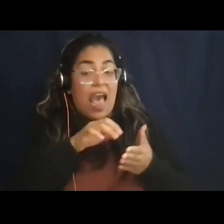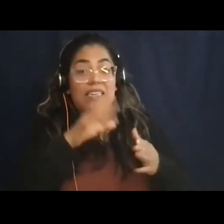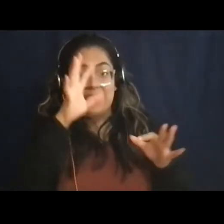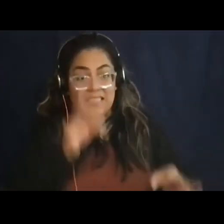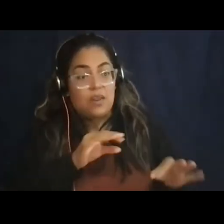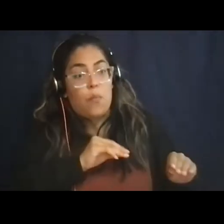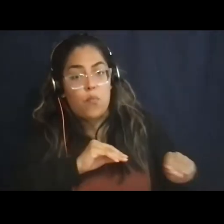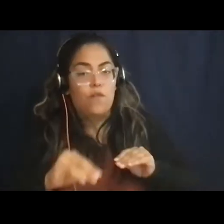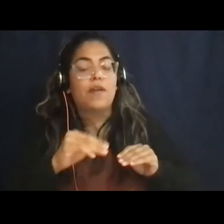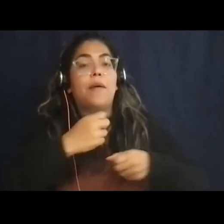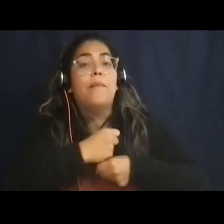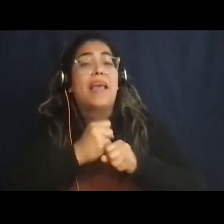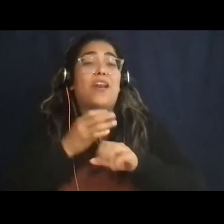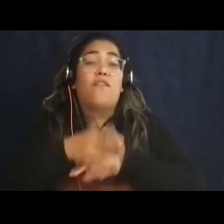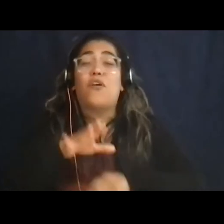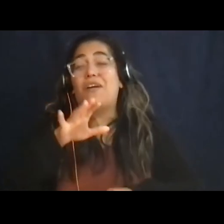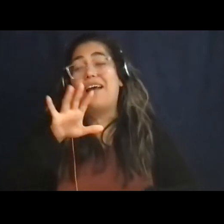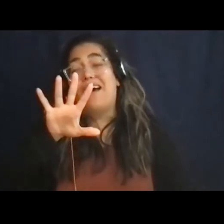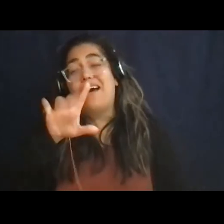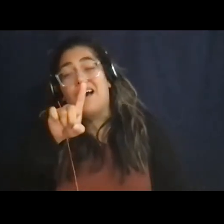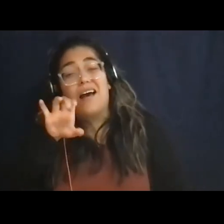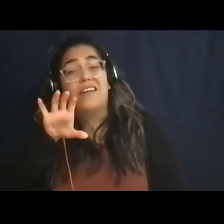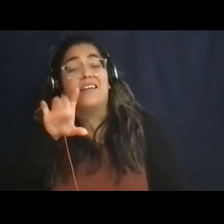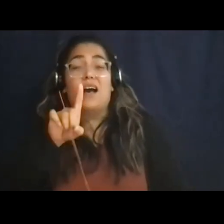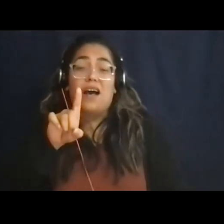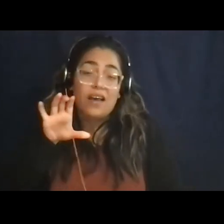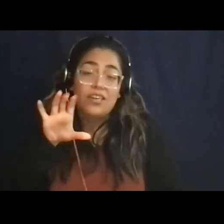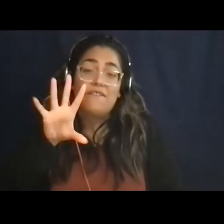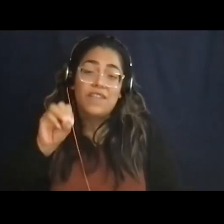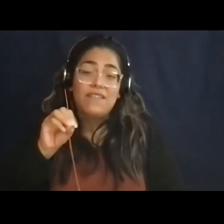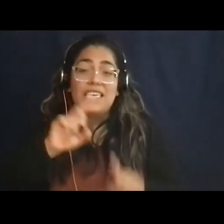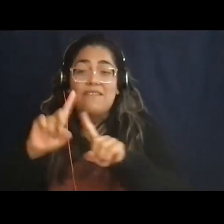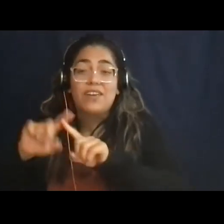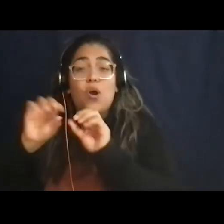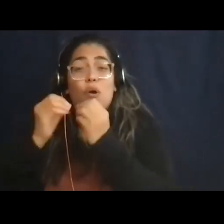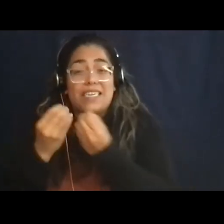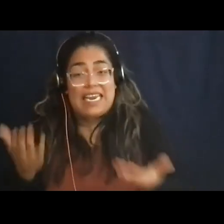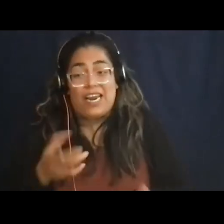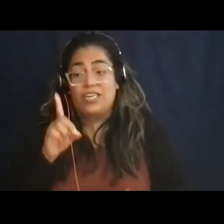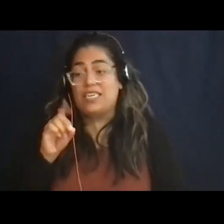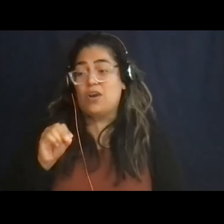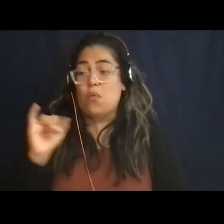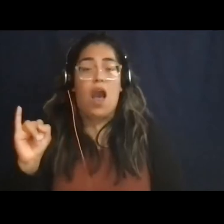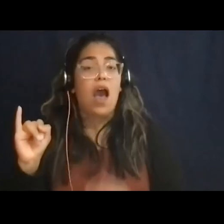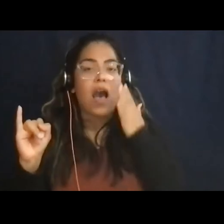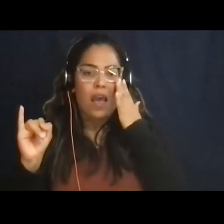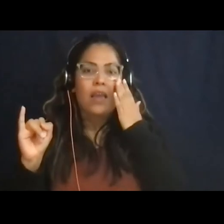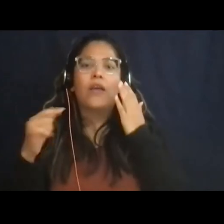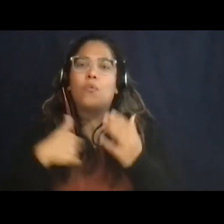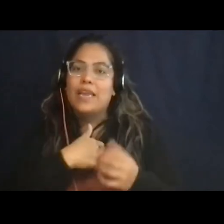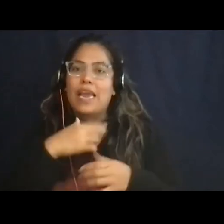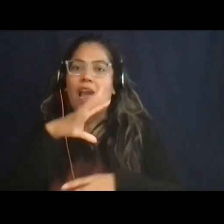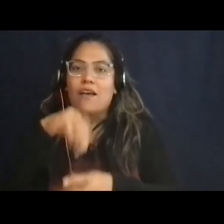organizations. We at the Department of Interior probably engage in 50 to